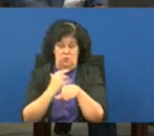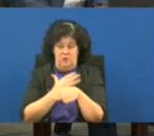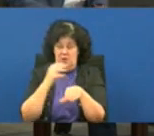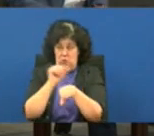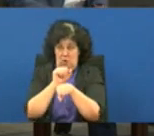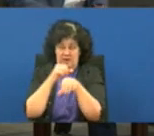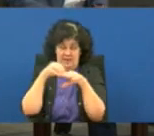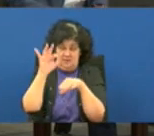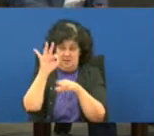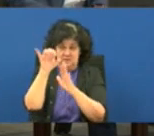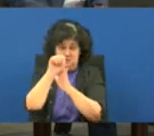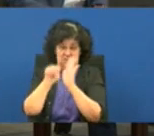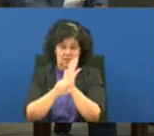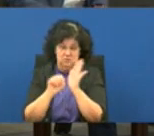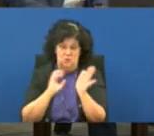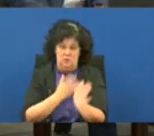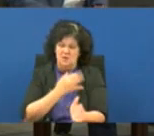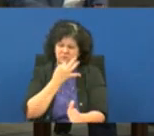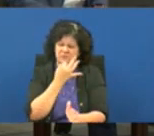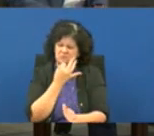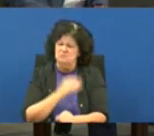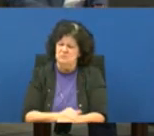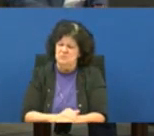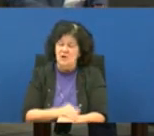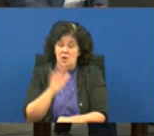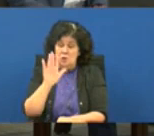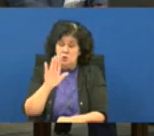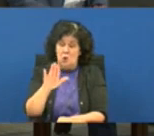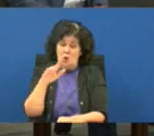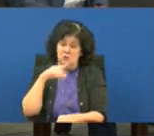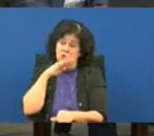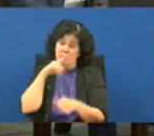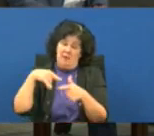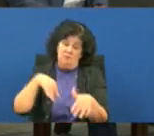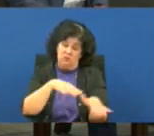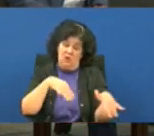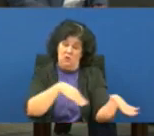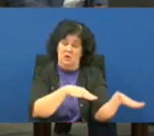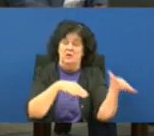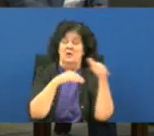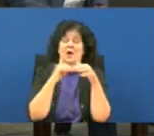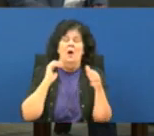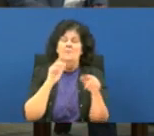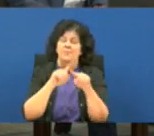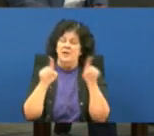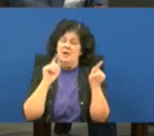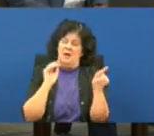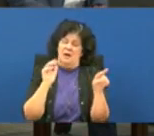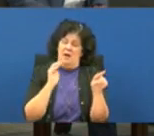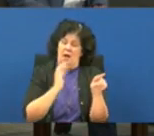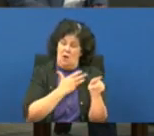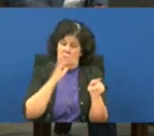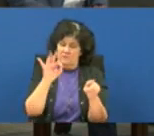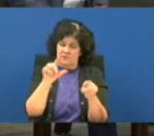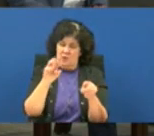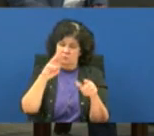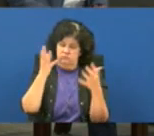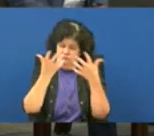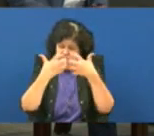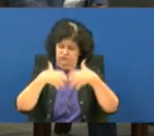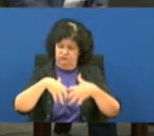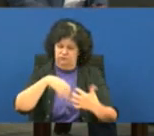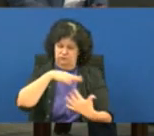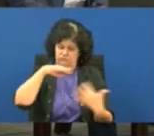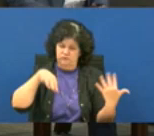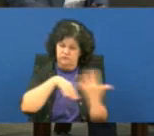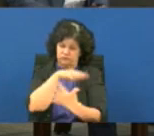we do know how to do this and so that kind of flow that you're describing has to be done each day from our program so we do know how but but you are